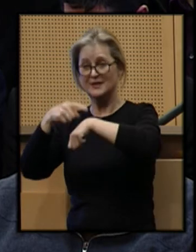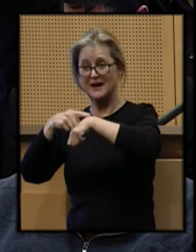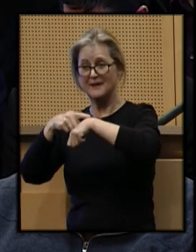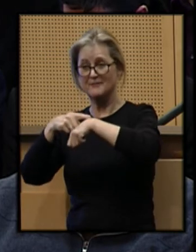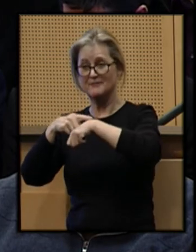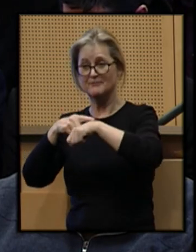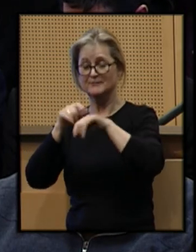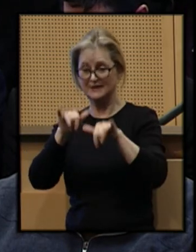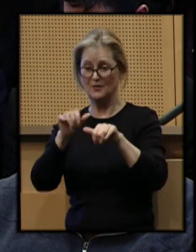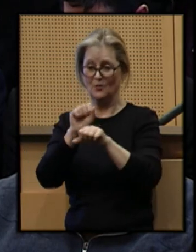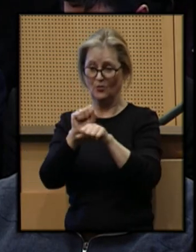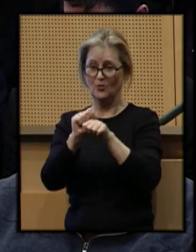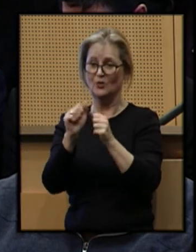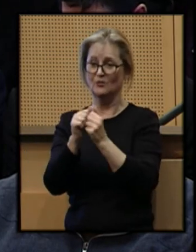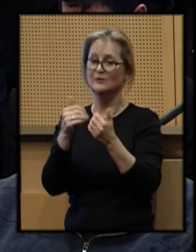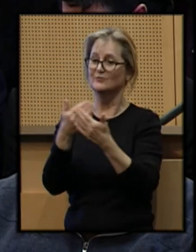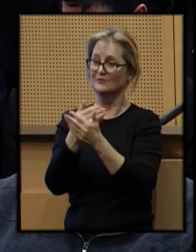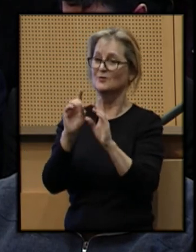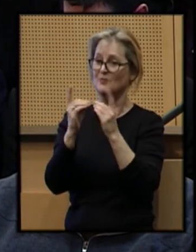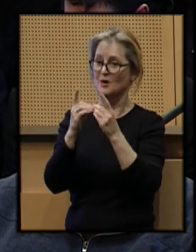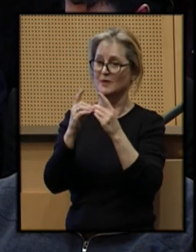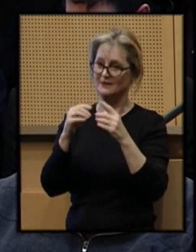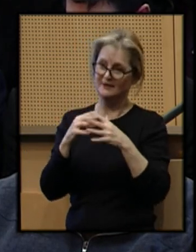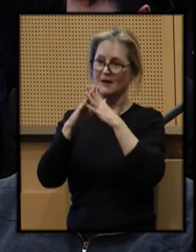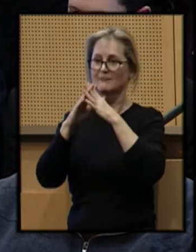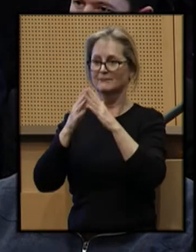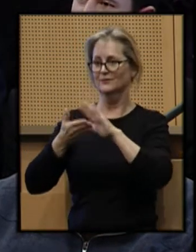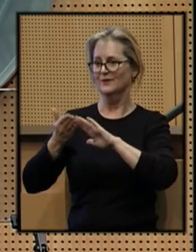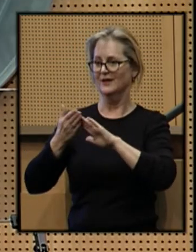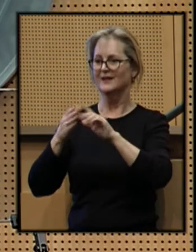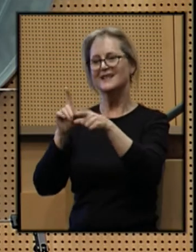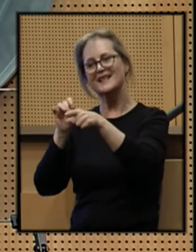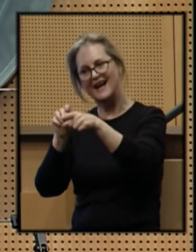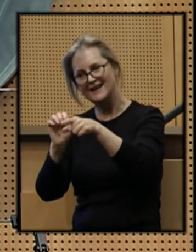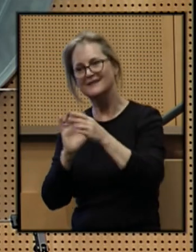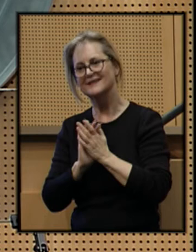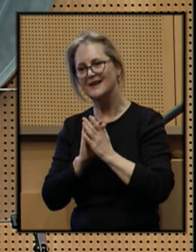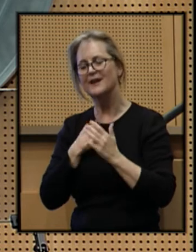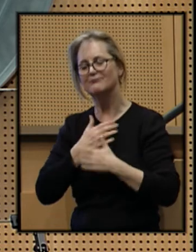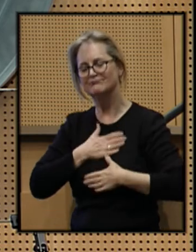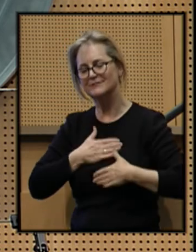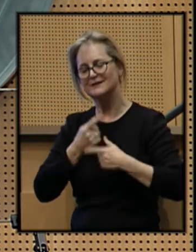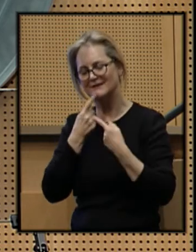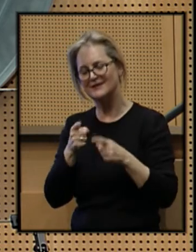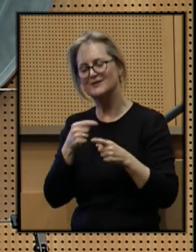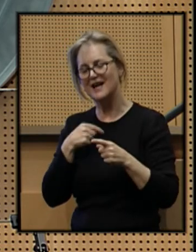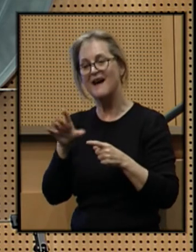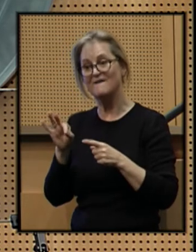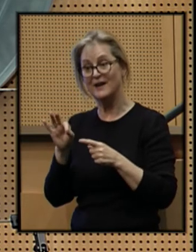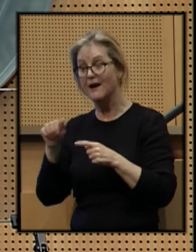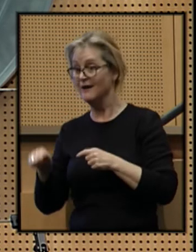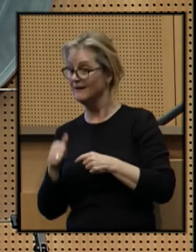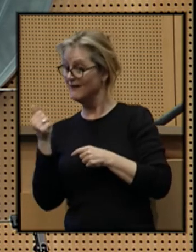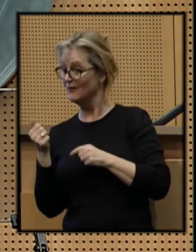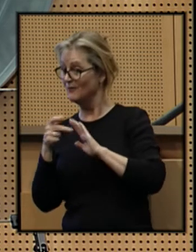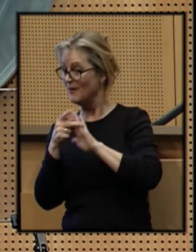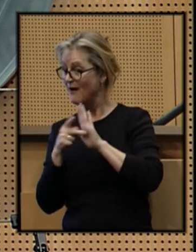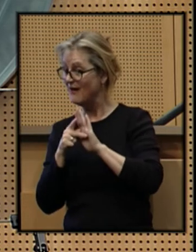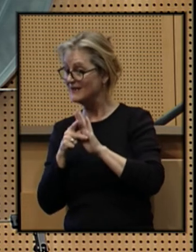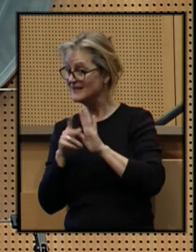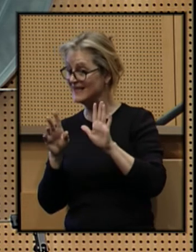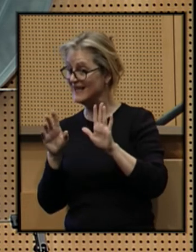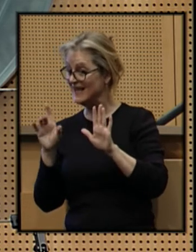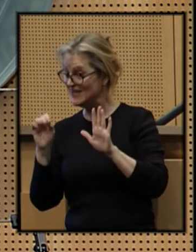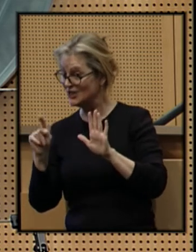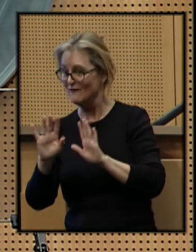to get this new department up and running. Dianne, I am pleased to announce I have found yet another policy initiative